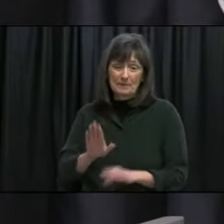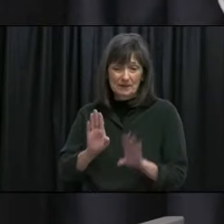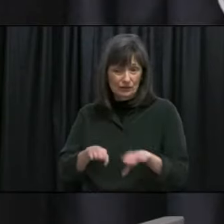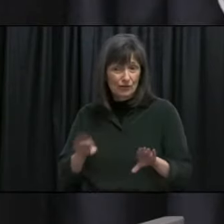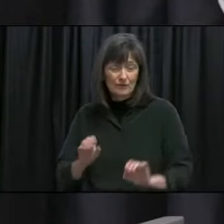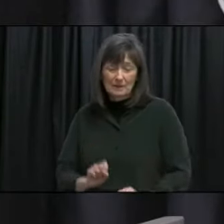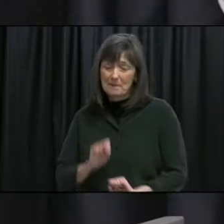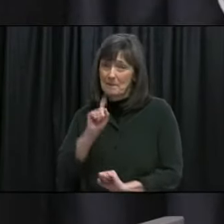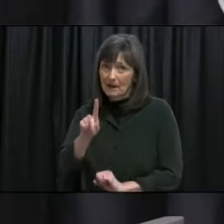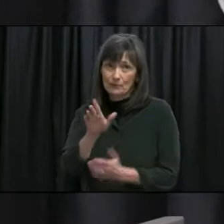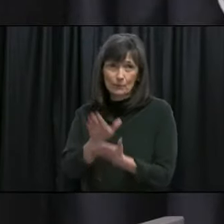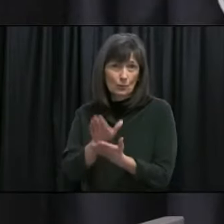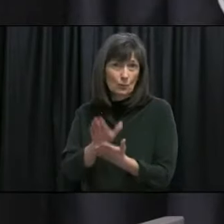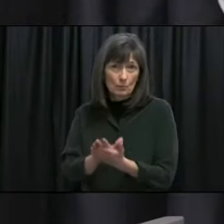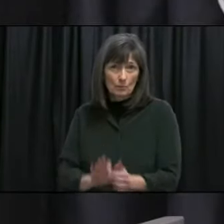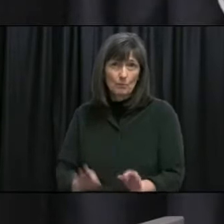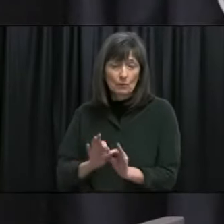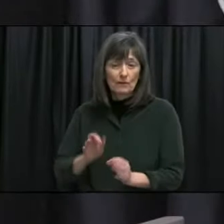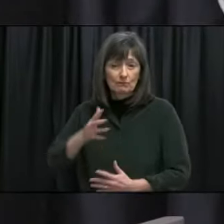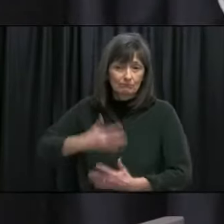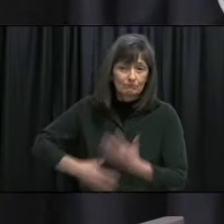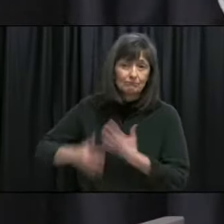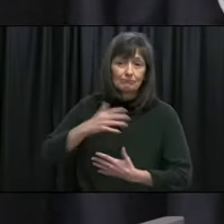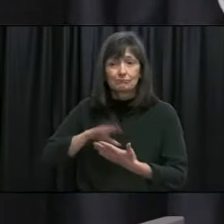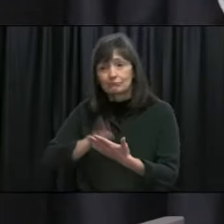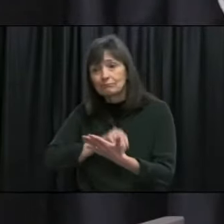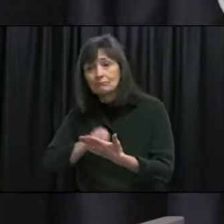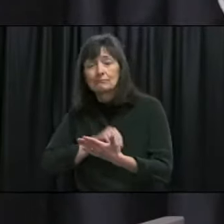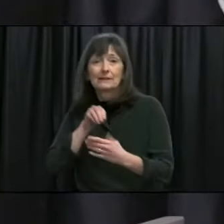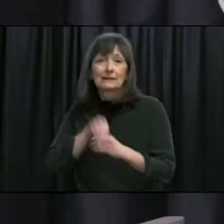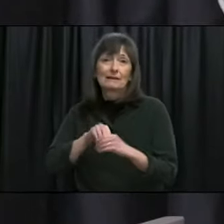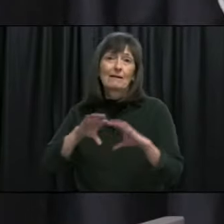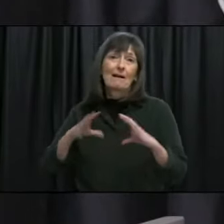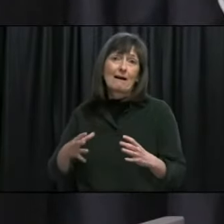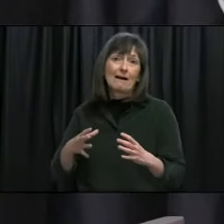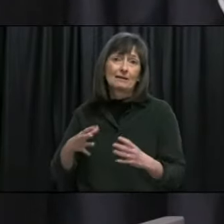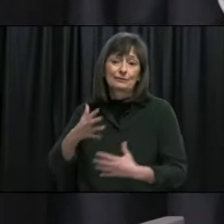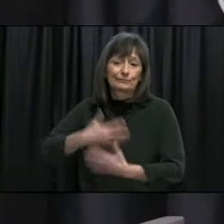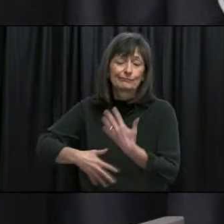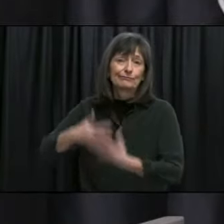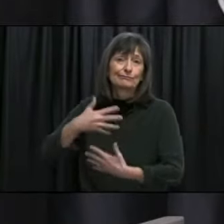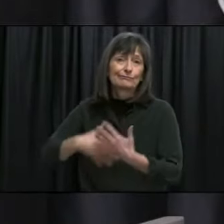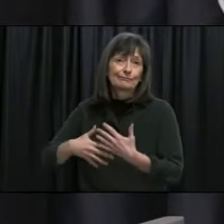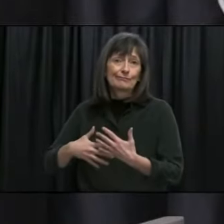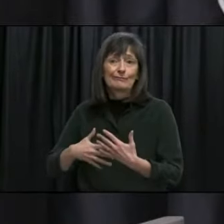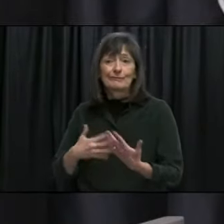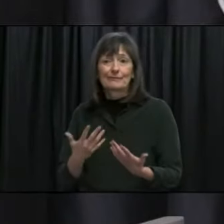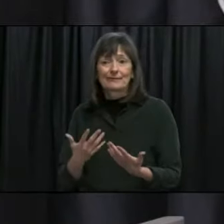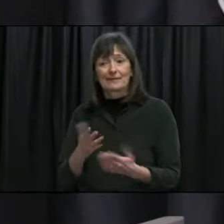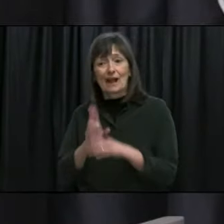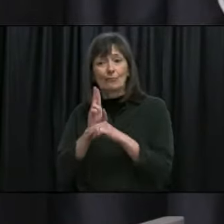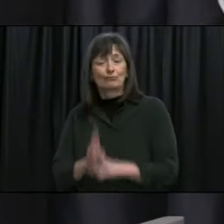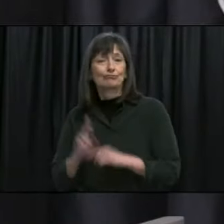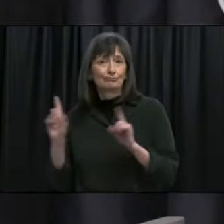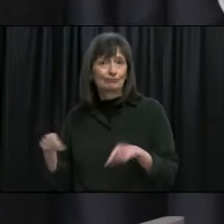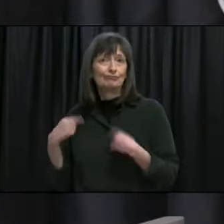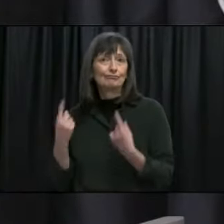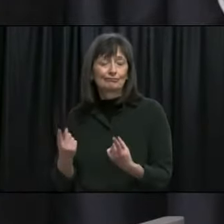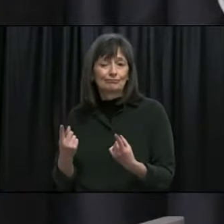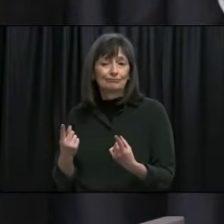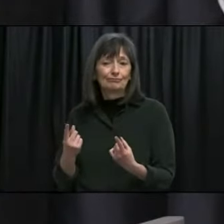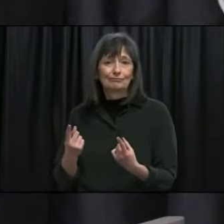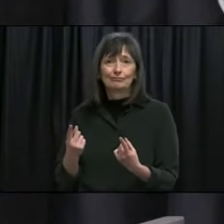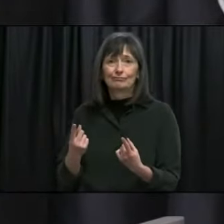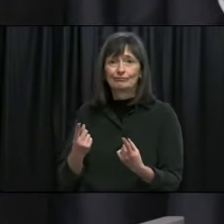children is to get back to school and to get back to those you know to the learning that they're used to doing and to the